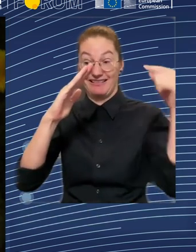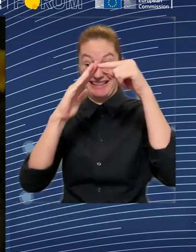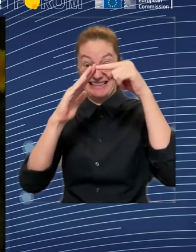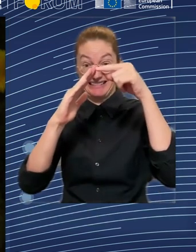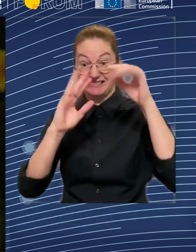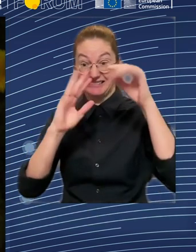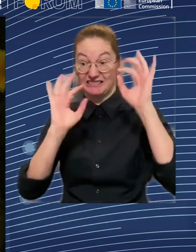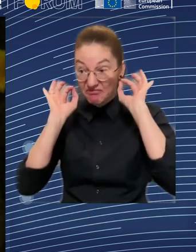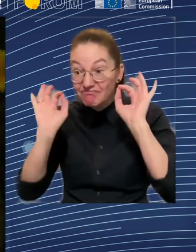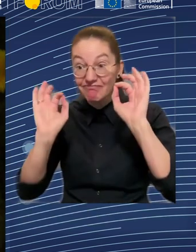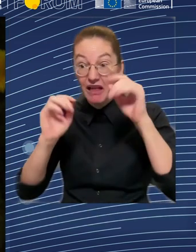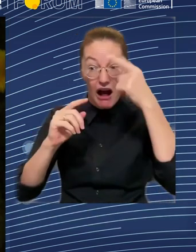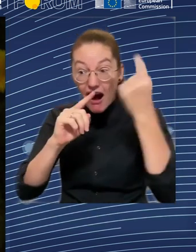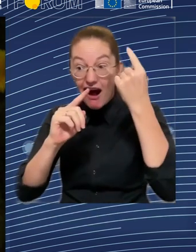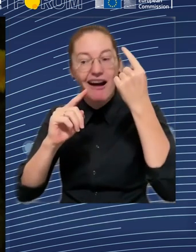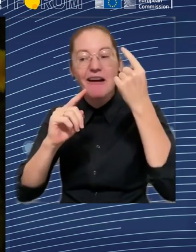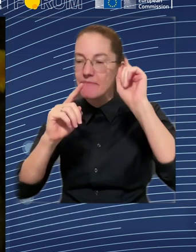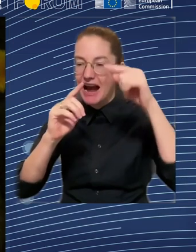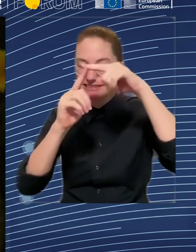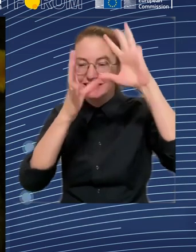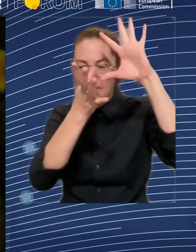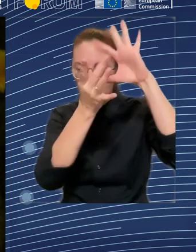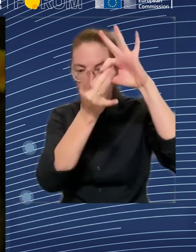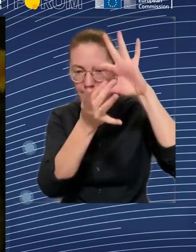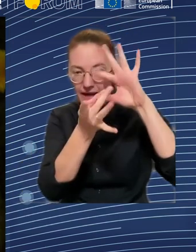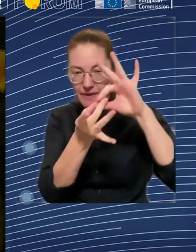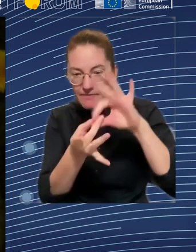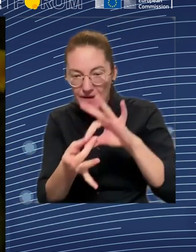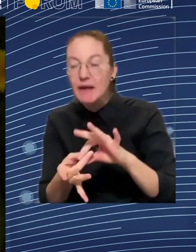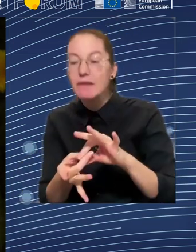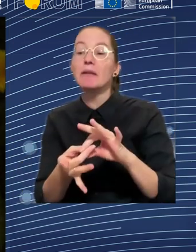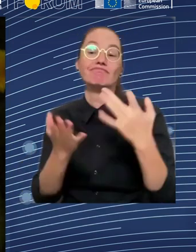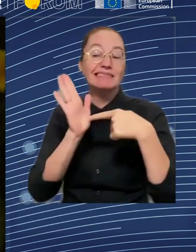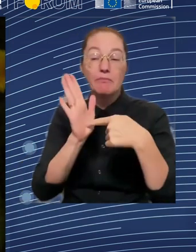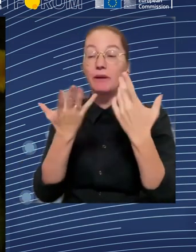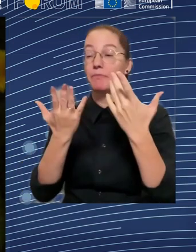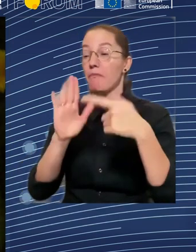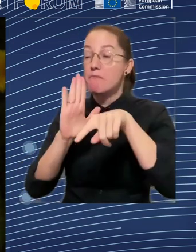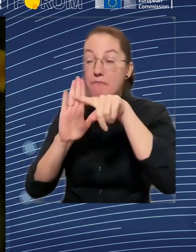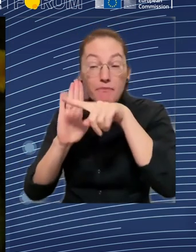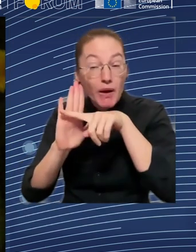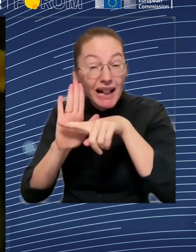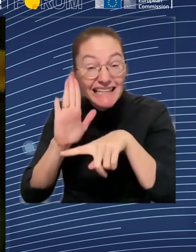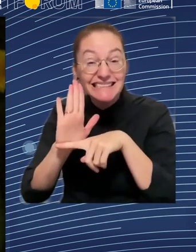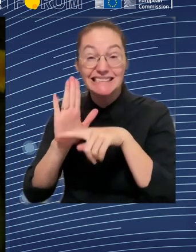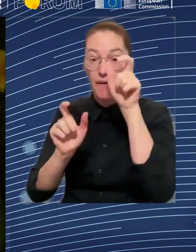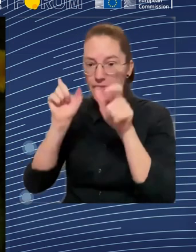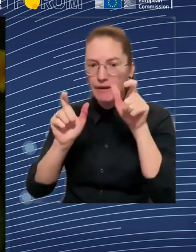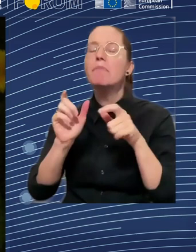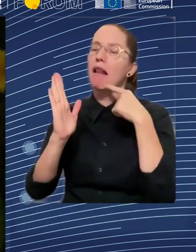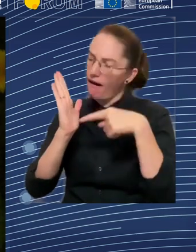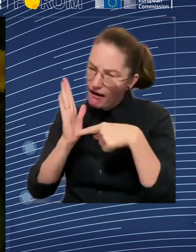regions, where we are working on different issues related to our citizens and